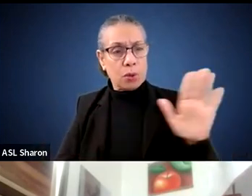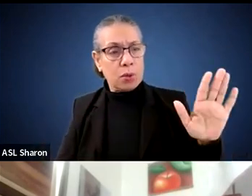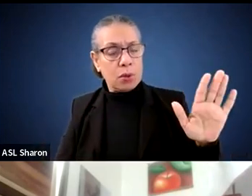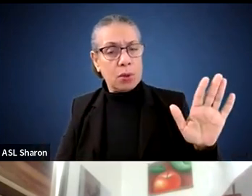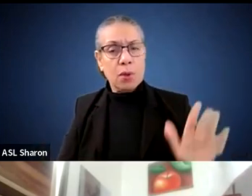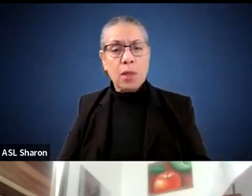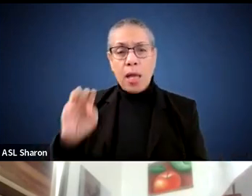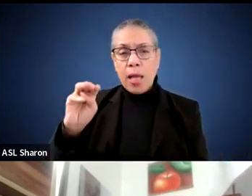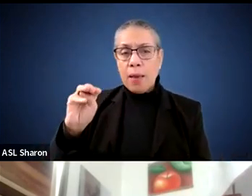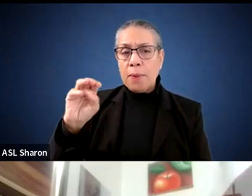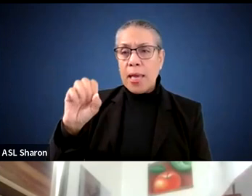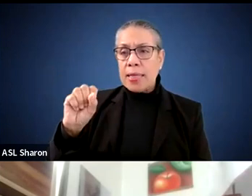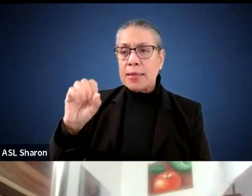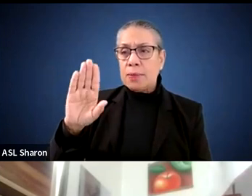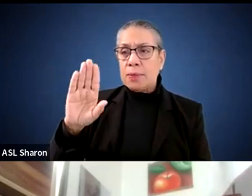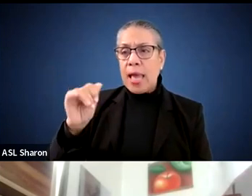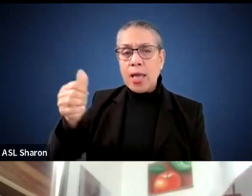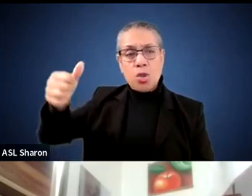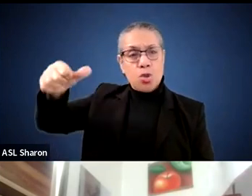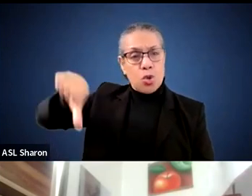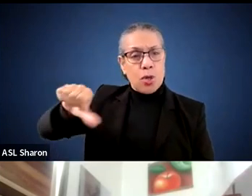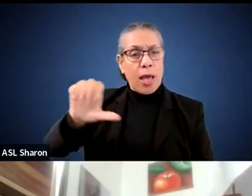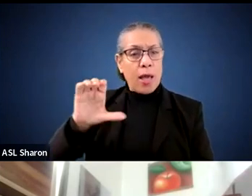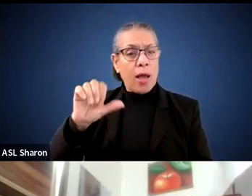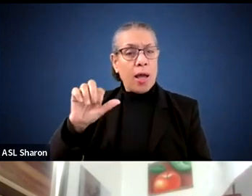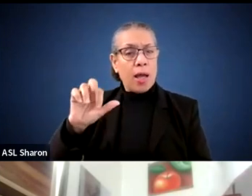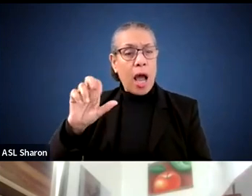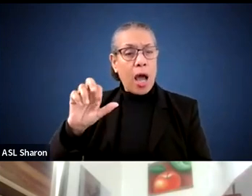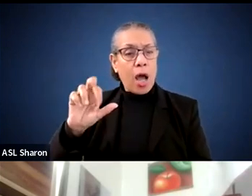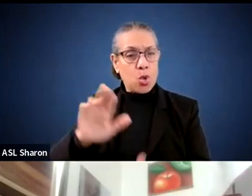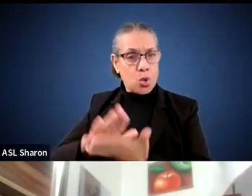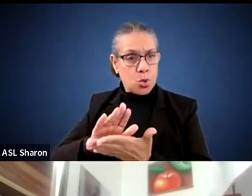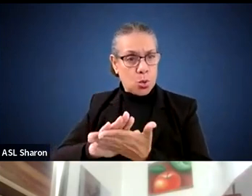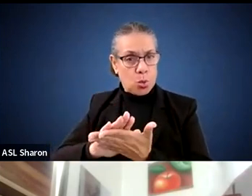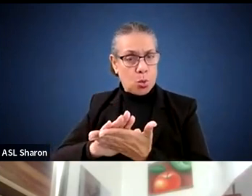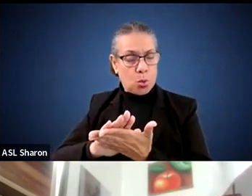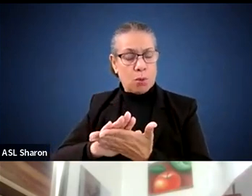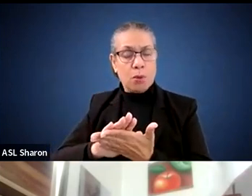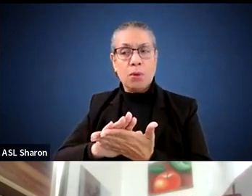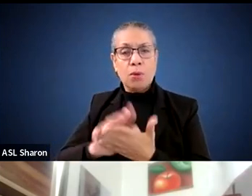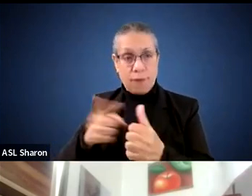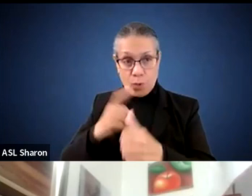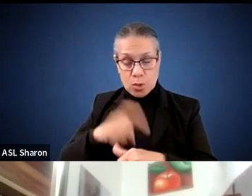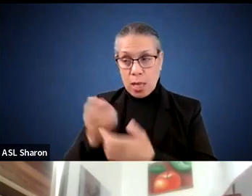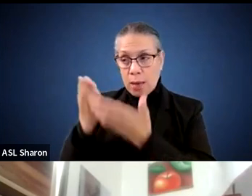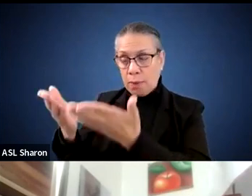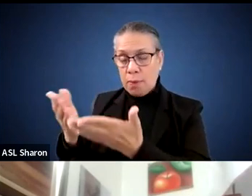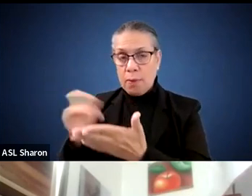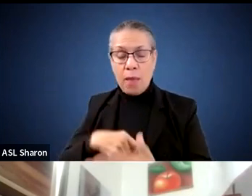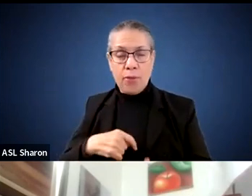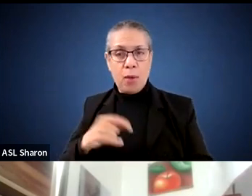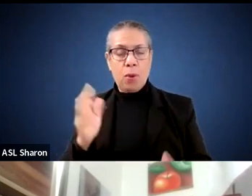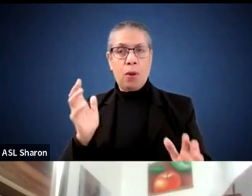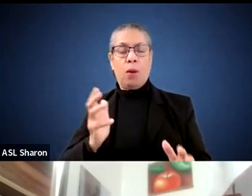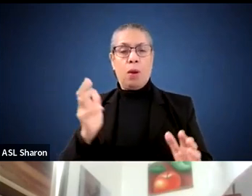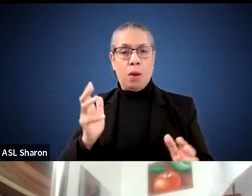MSBA turned down the Carter school the first time that went to the MSBA. And then I think their eyes were opened about